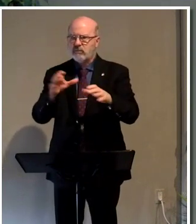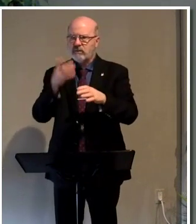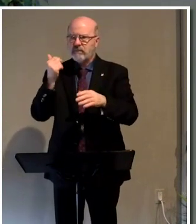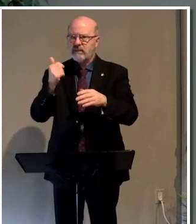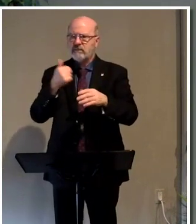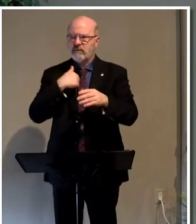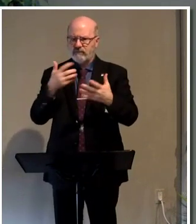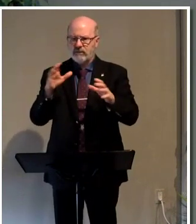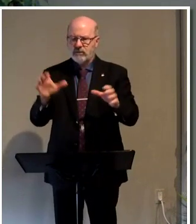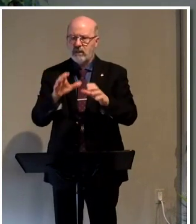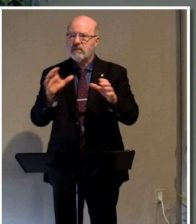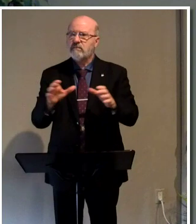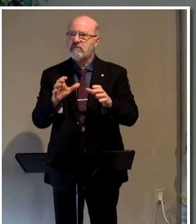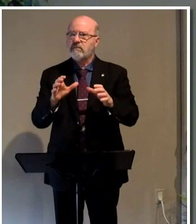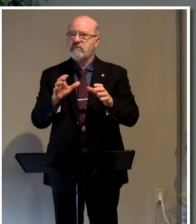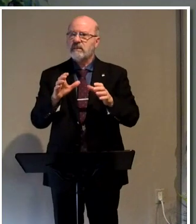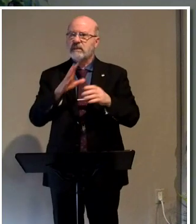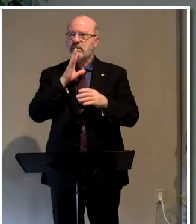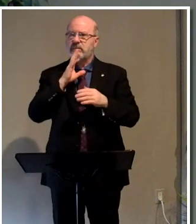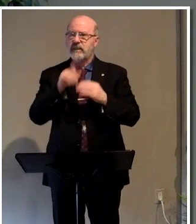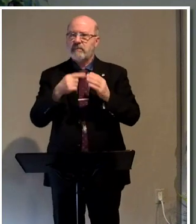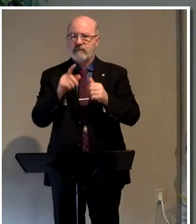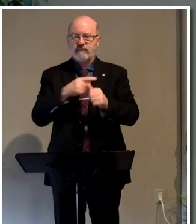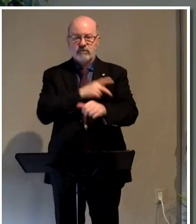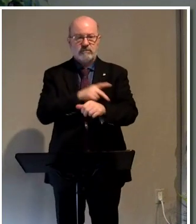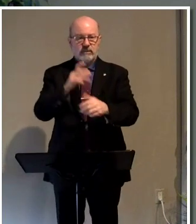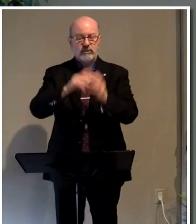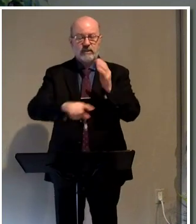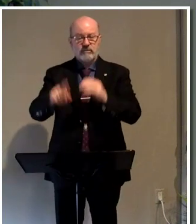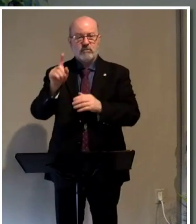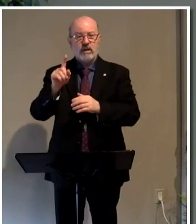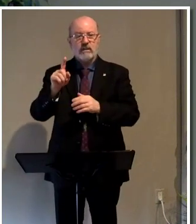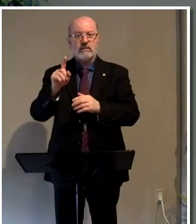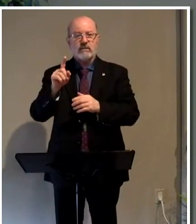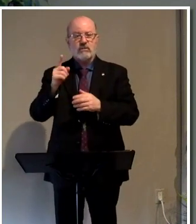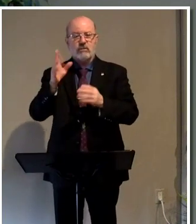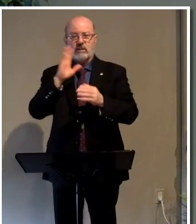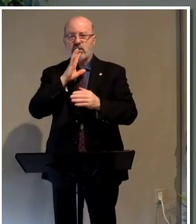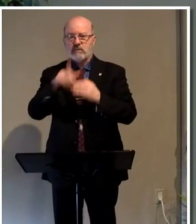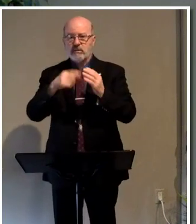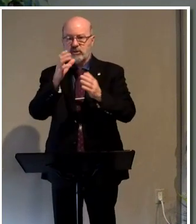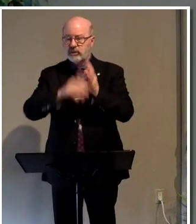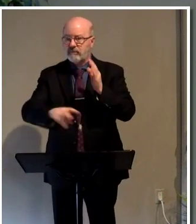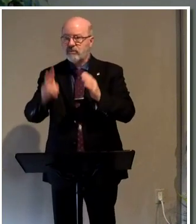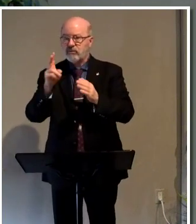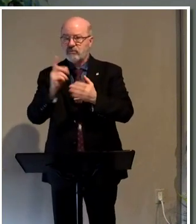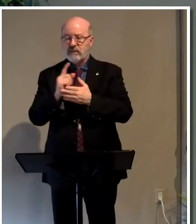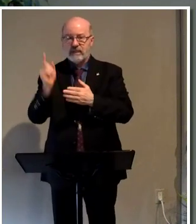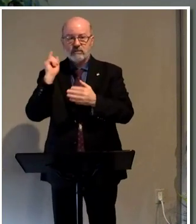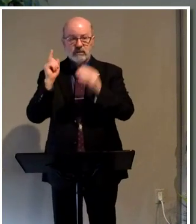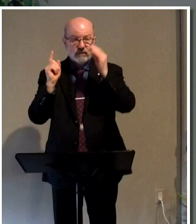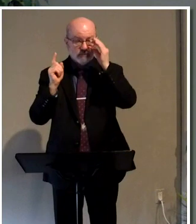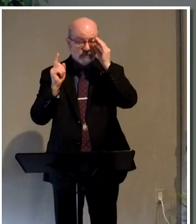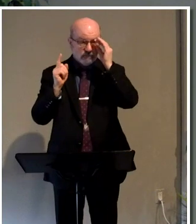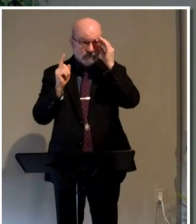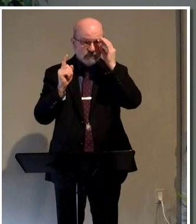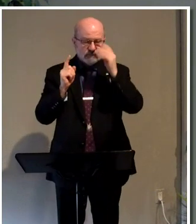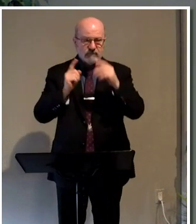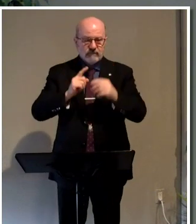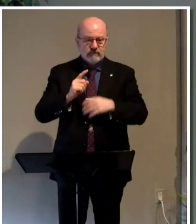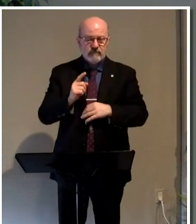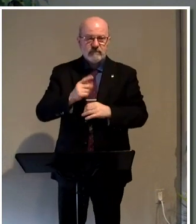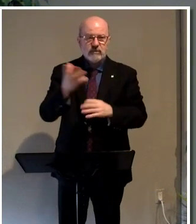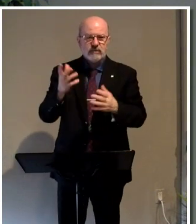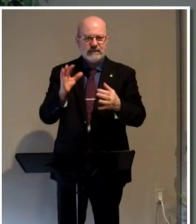that's what I've done in speaking on 1 Peter 1 and what we talked about in chapter 2 last week. That there's